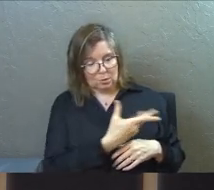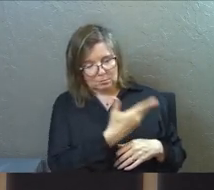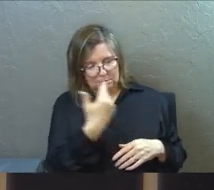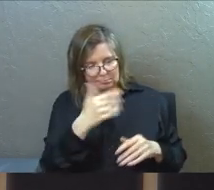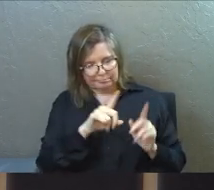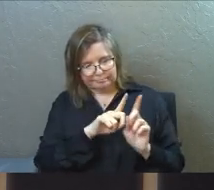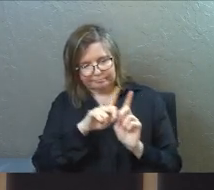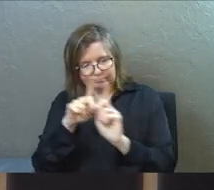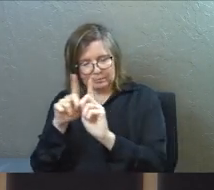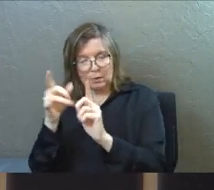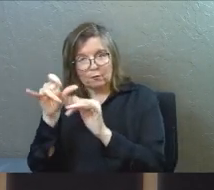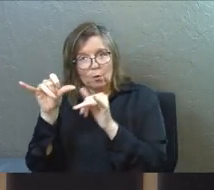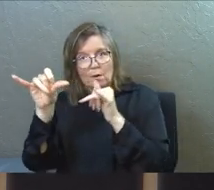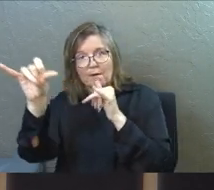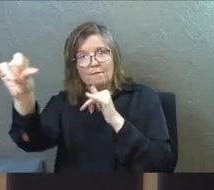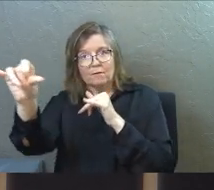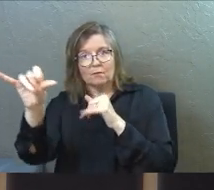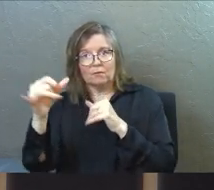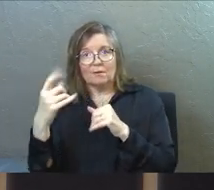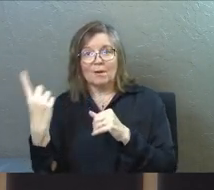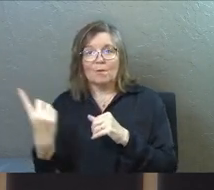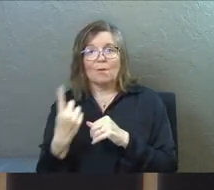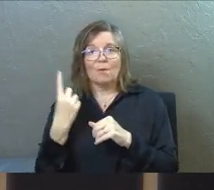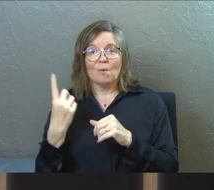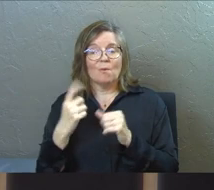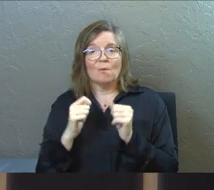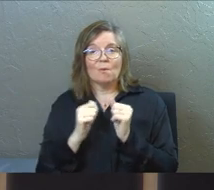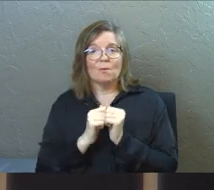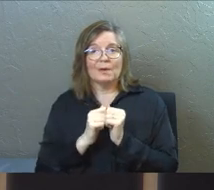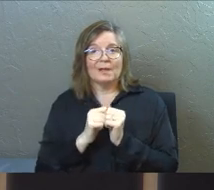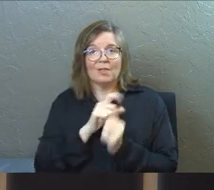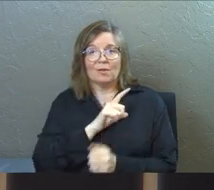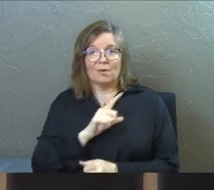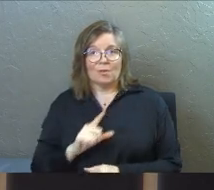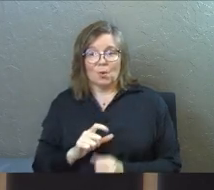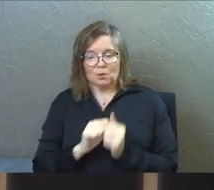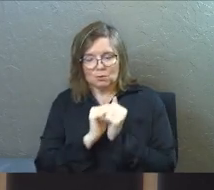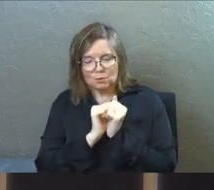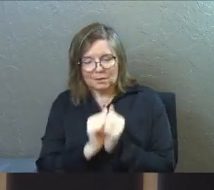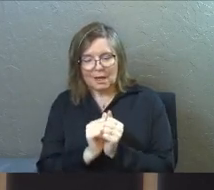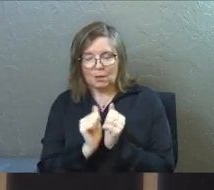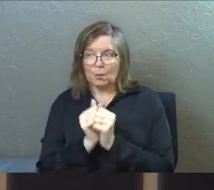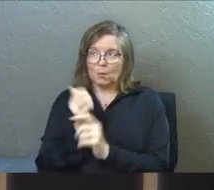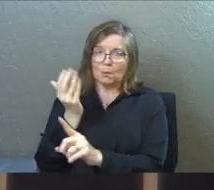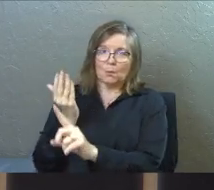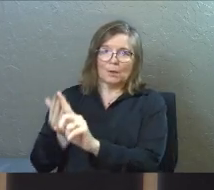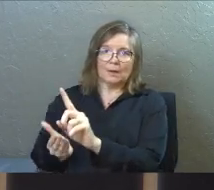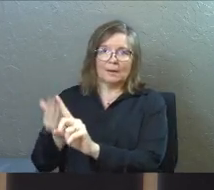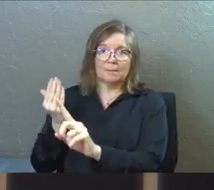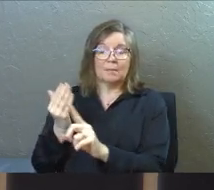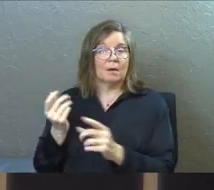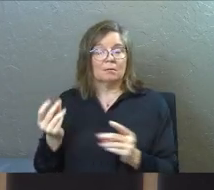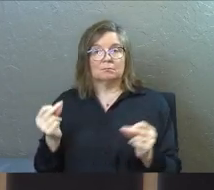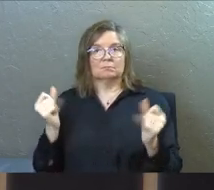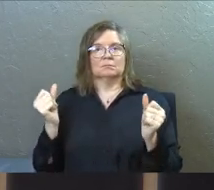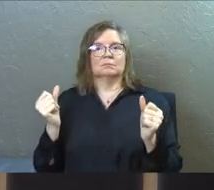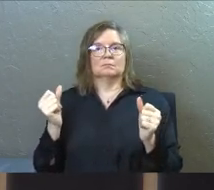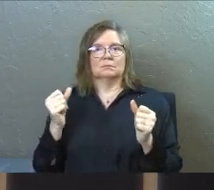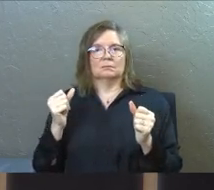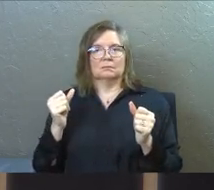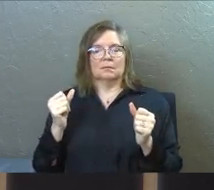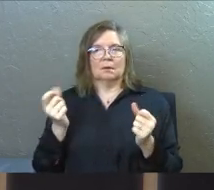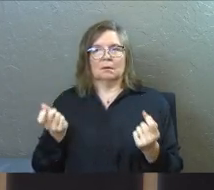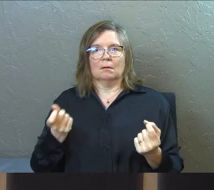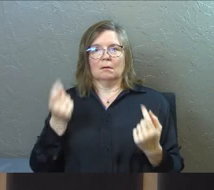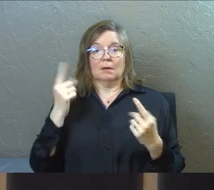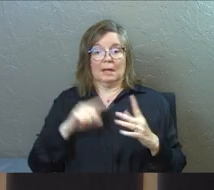forever. And so we will always be with the Lord, together with him. And all of a sudden, it kind of comes full